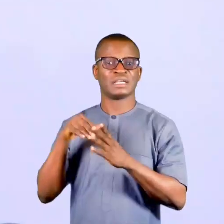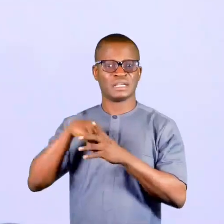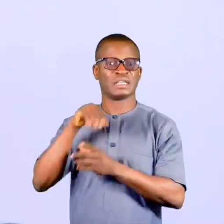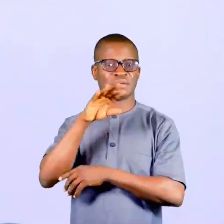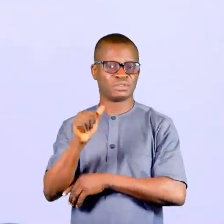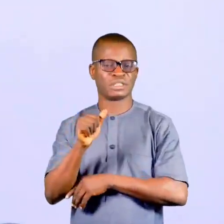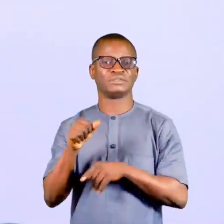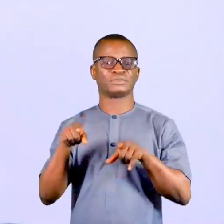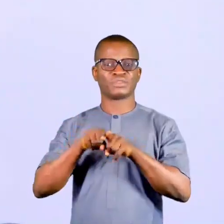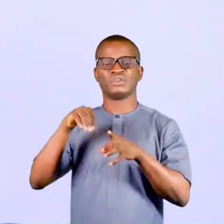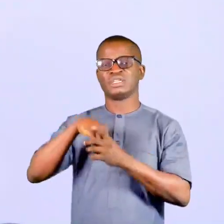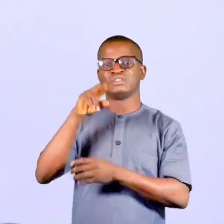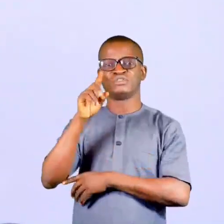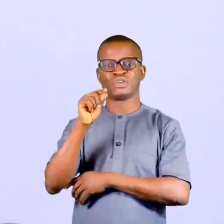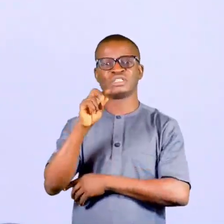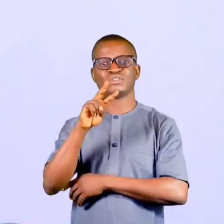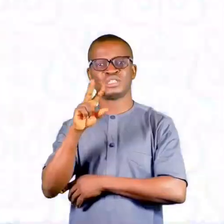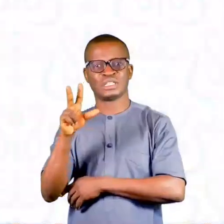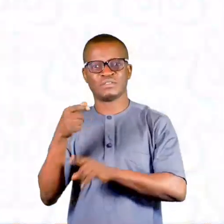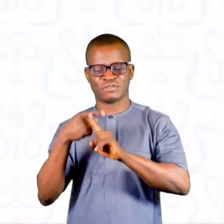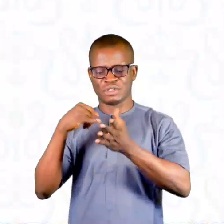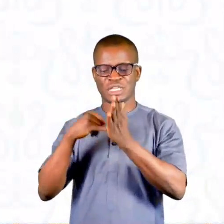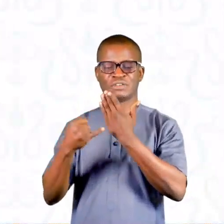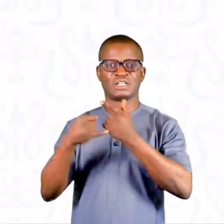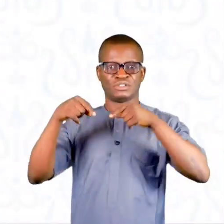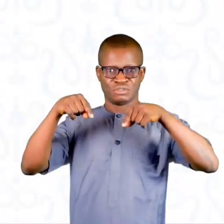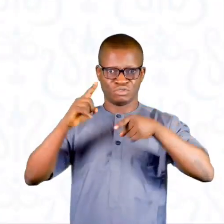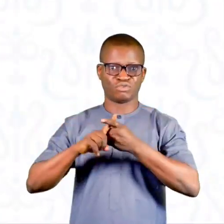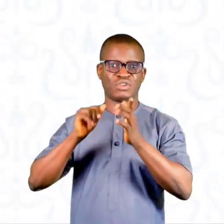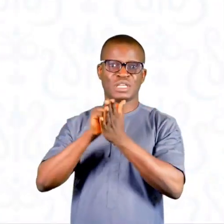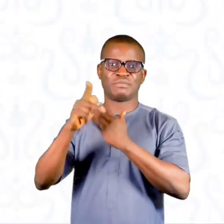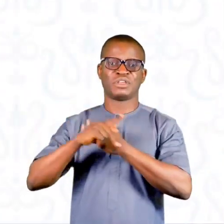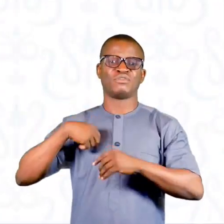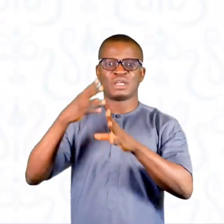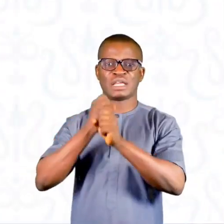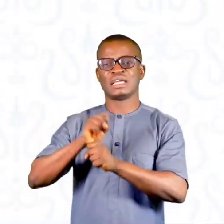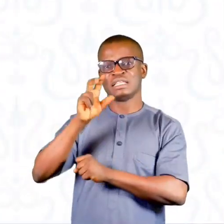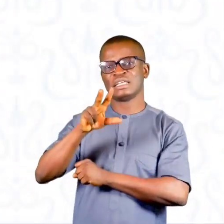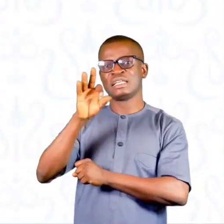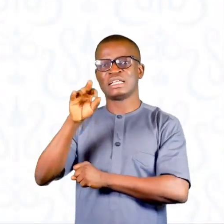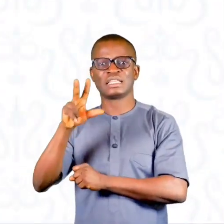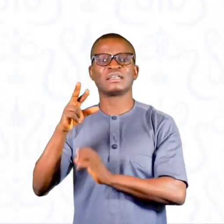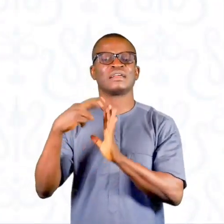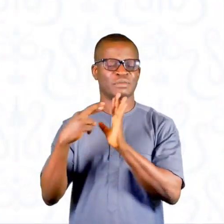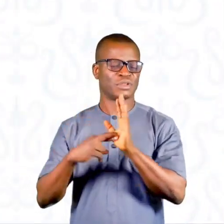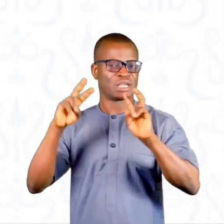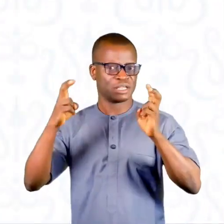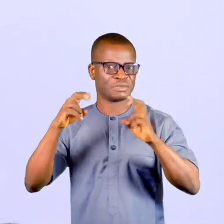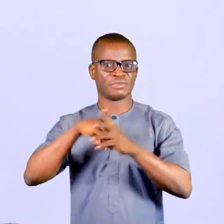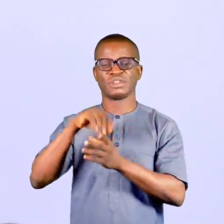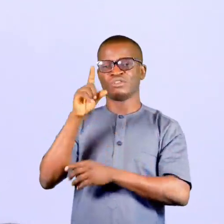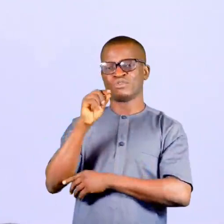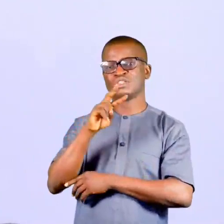And already in 2023, from January to April, we have received 393 reported cases.